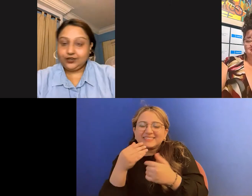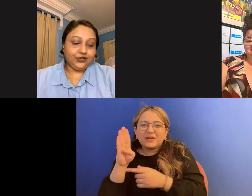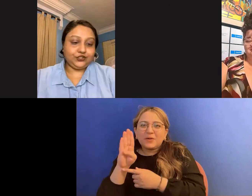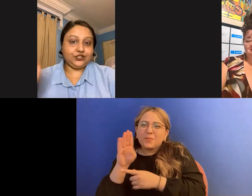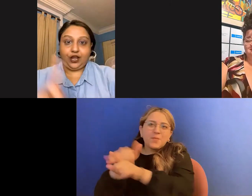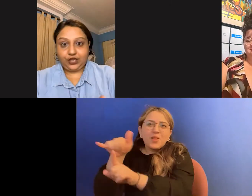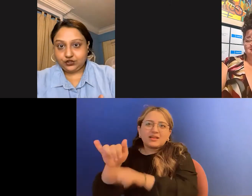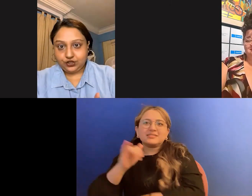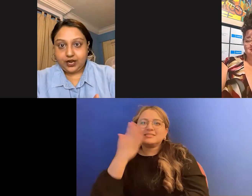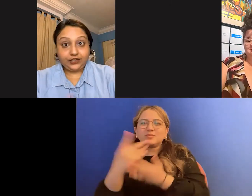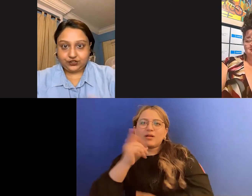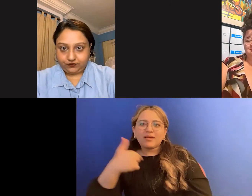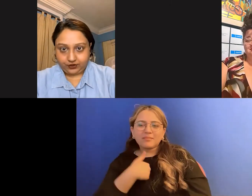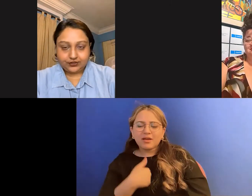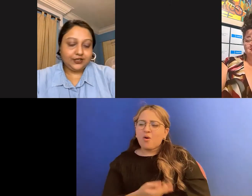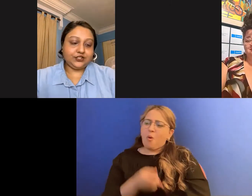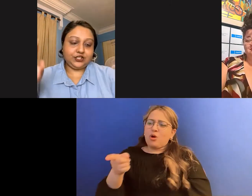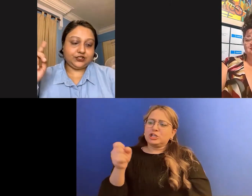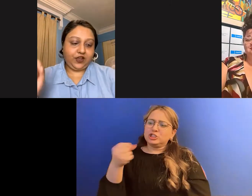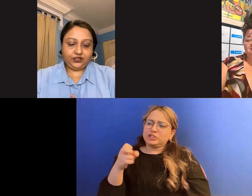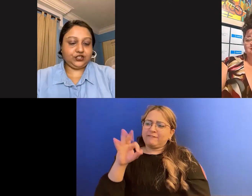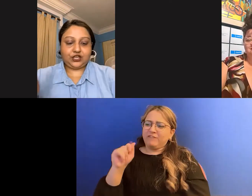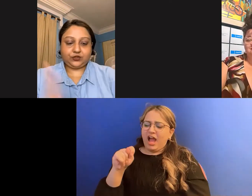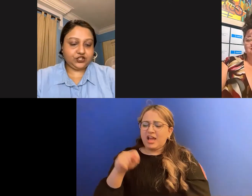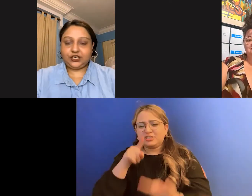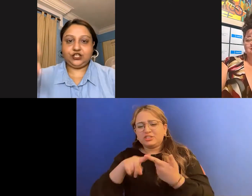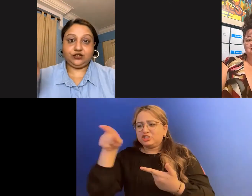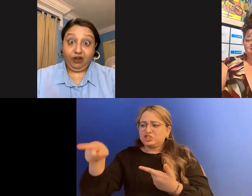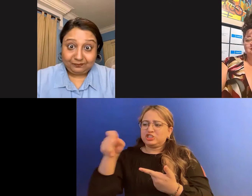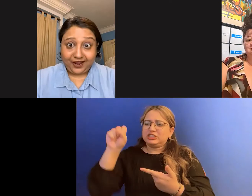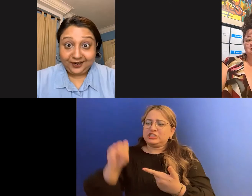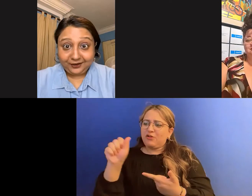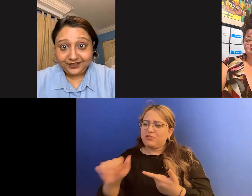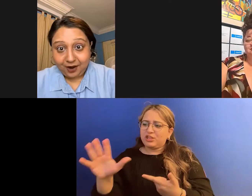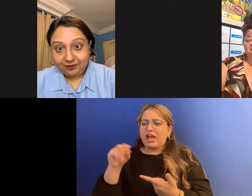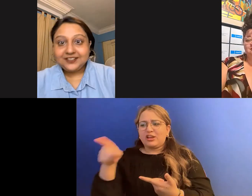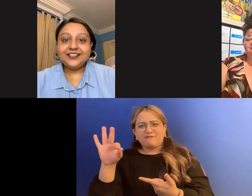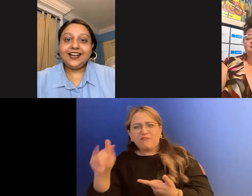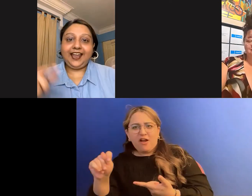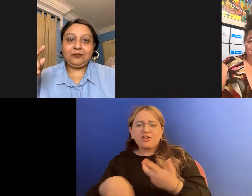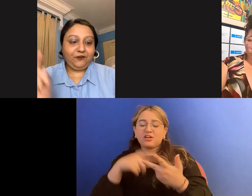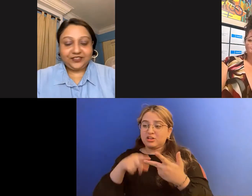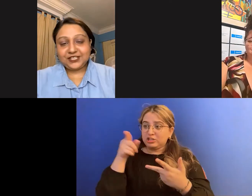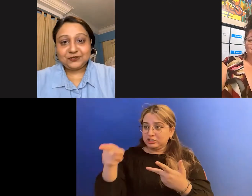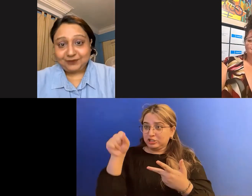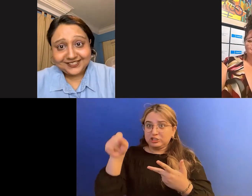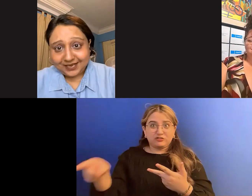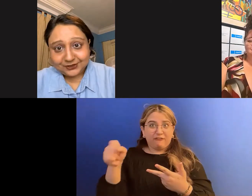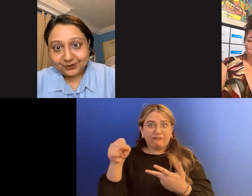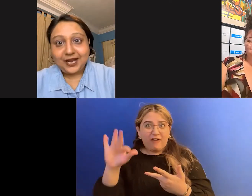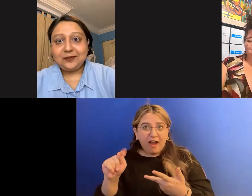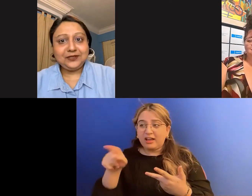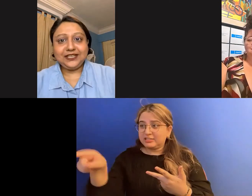fat, she's South Asian and she's fat, she's South Asian and she's non-binary now. And before that she was